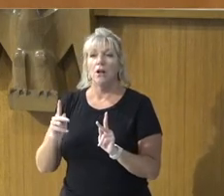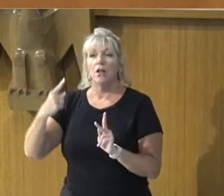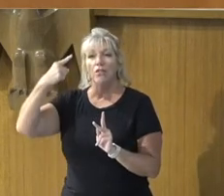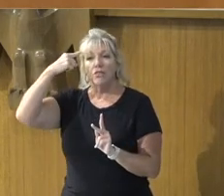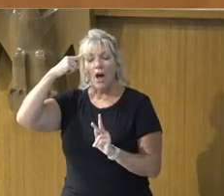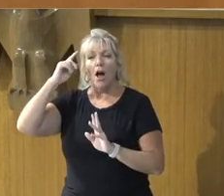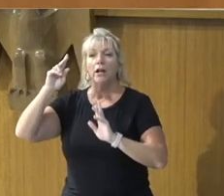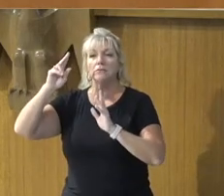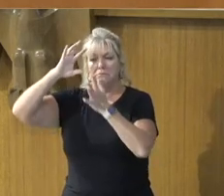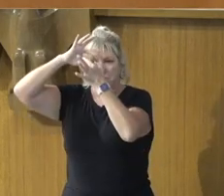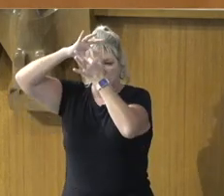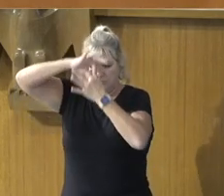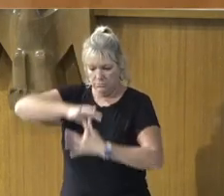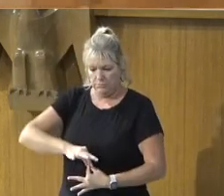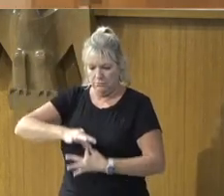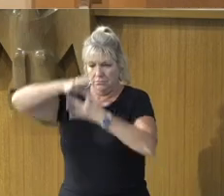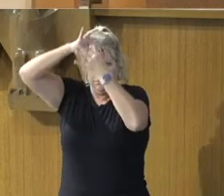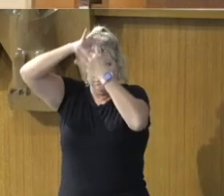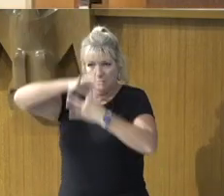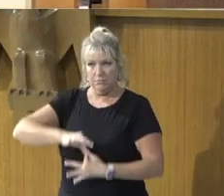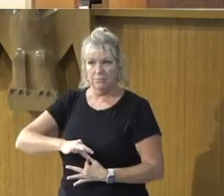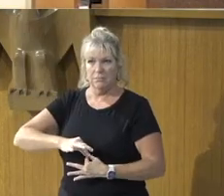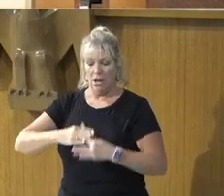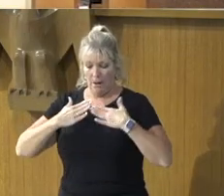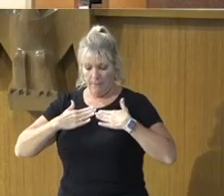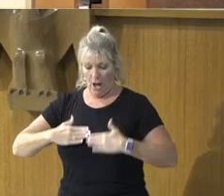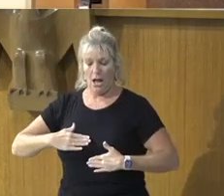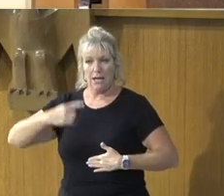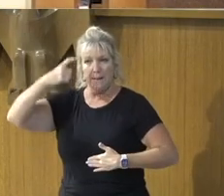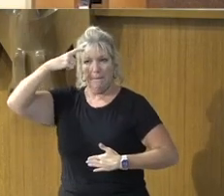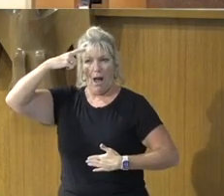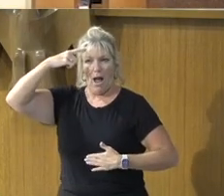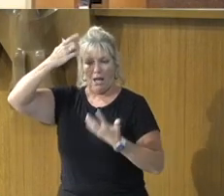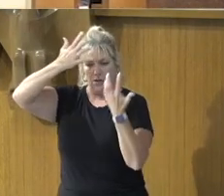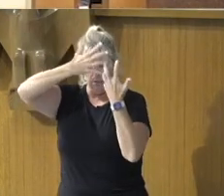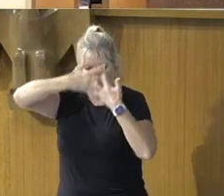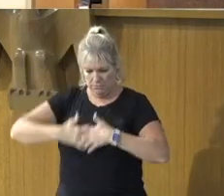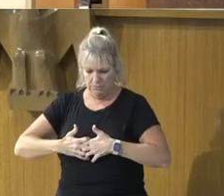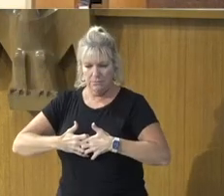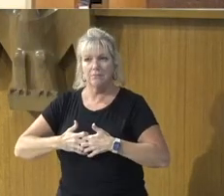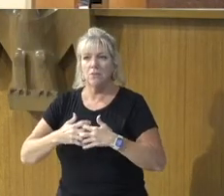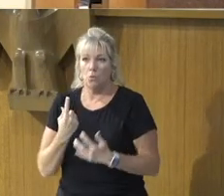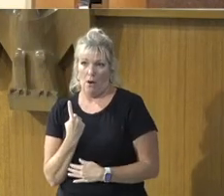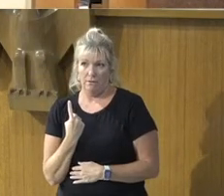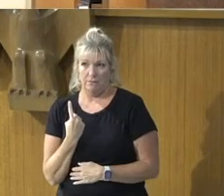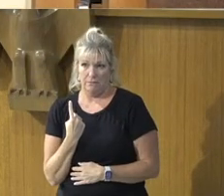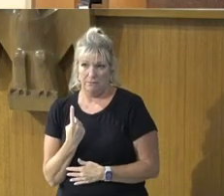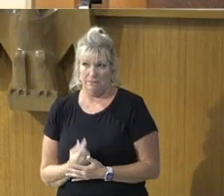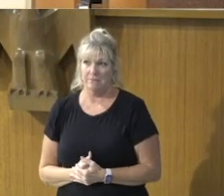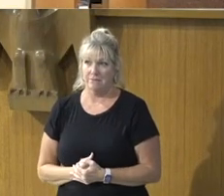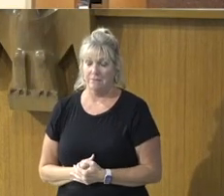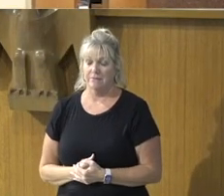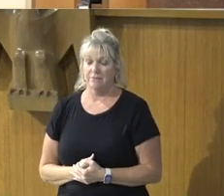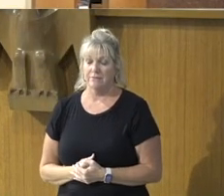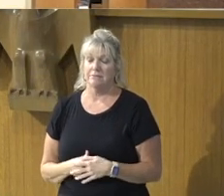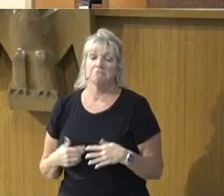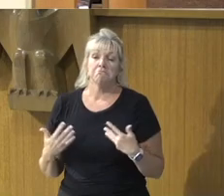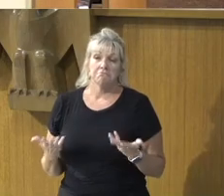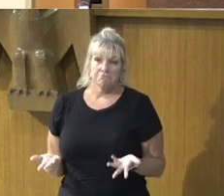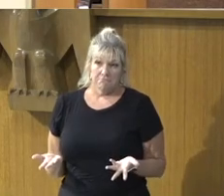unity, In which body and mind are inexorably linked. Thus,